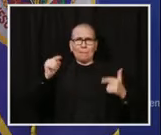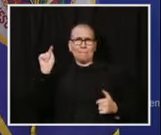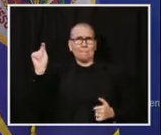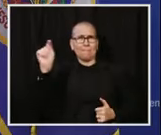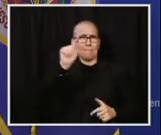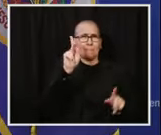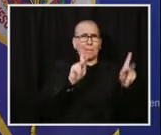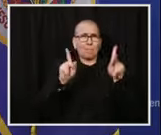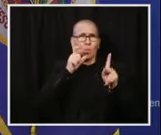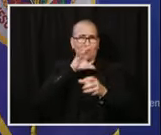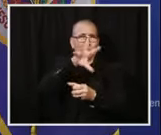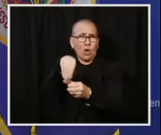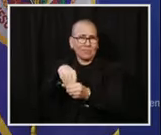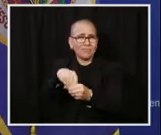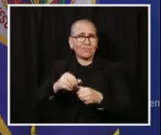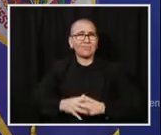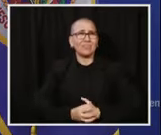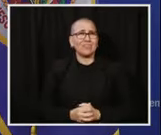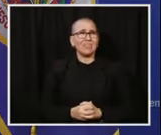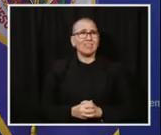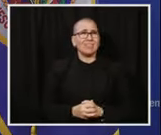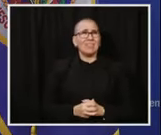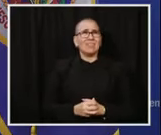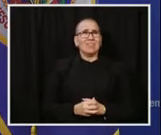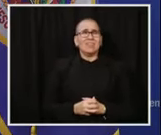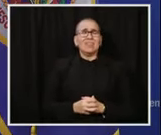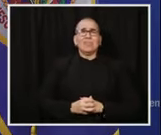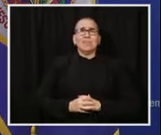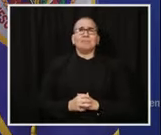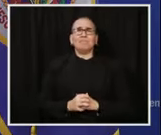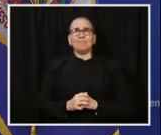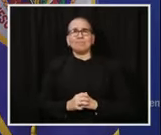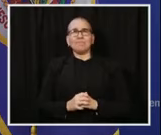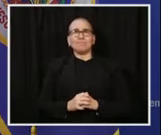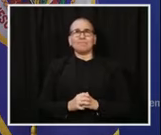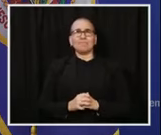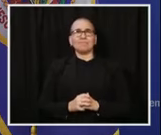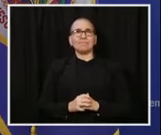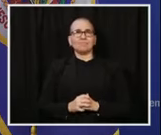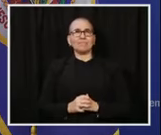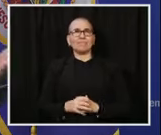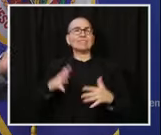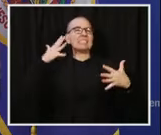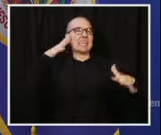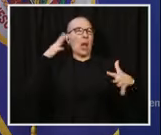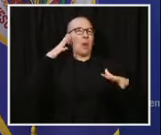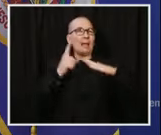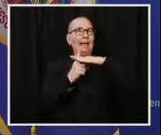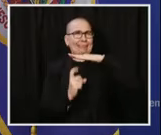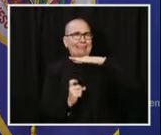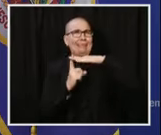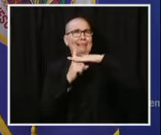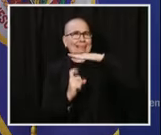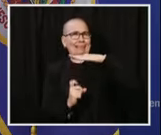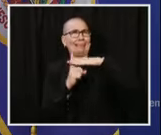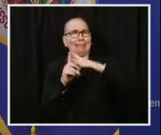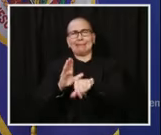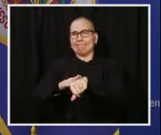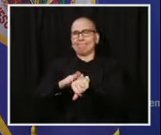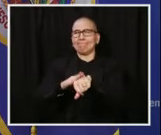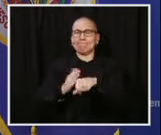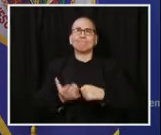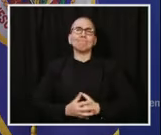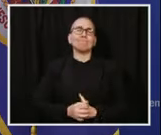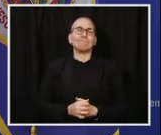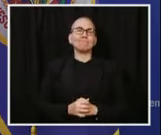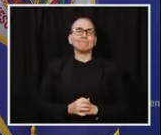let's make it easier on these care providers, which by extension helps protect the lives and safety of our seniors. And so with that, I'd like to turn it over to Commissioner Jan